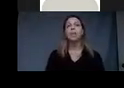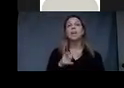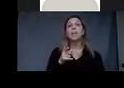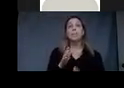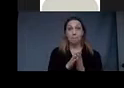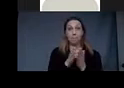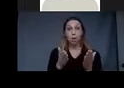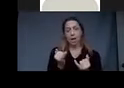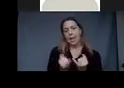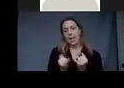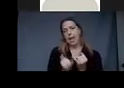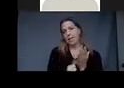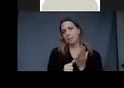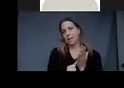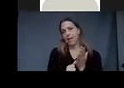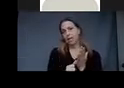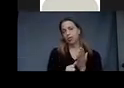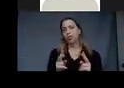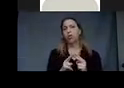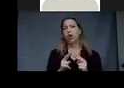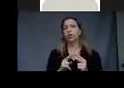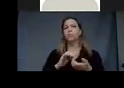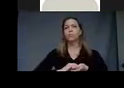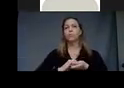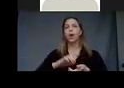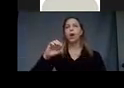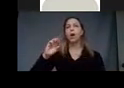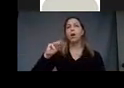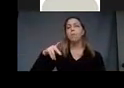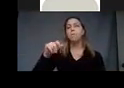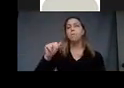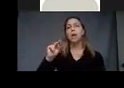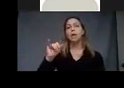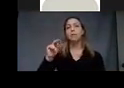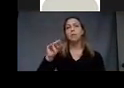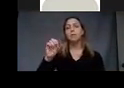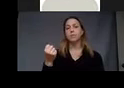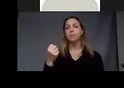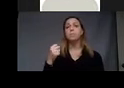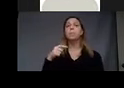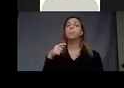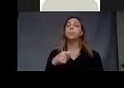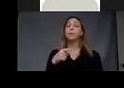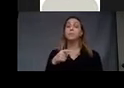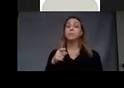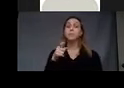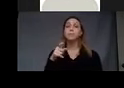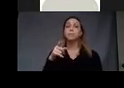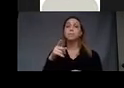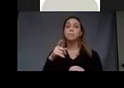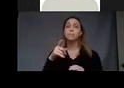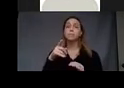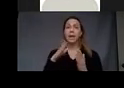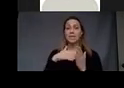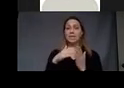that book. It's called Companions. And so this painting is, uh, the, the text under this